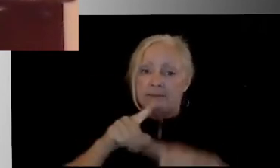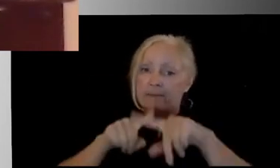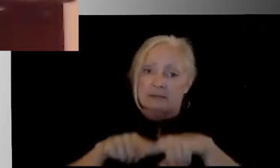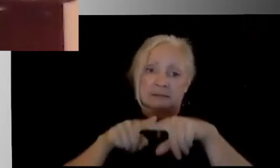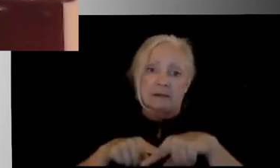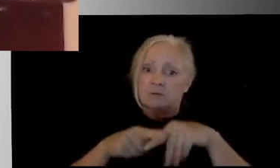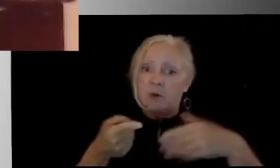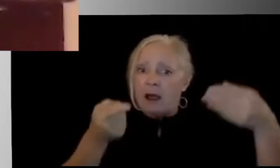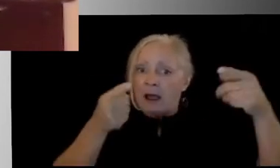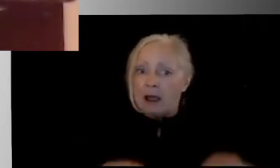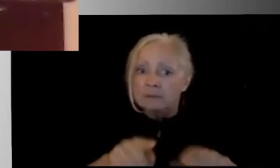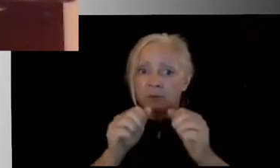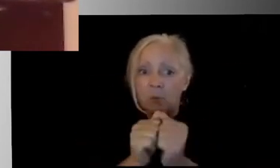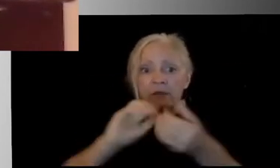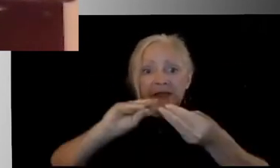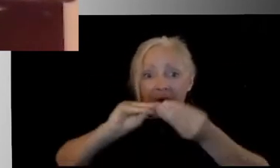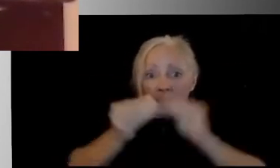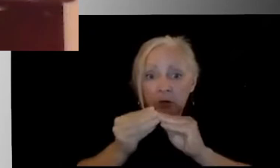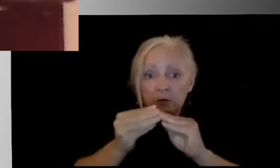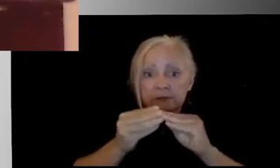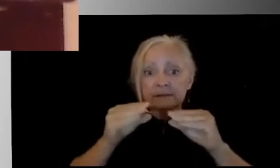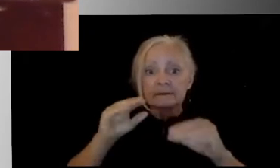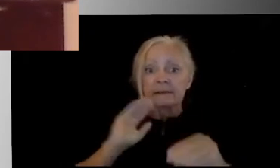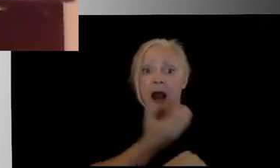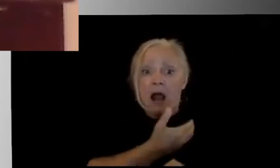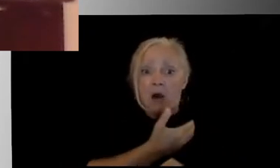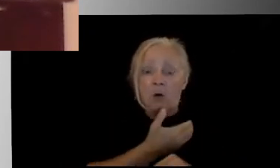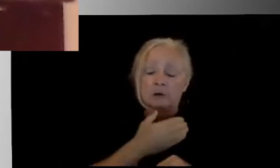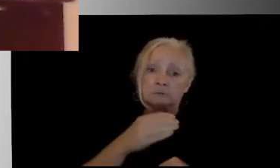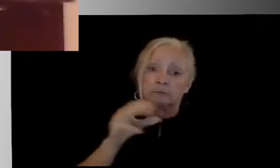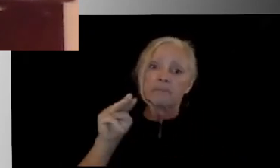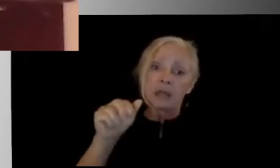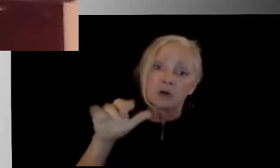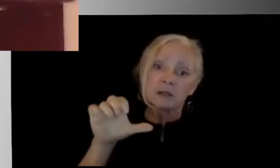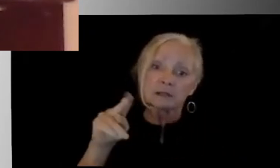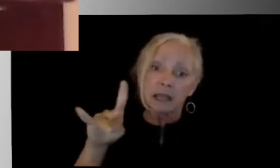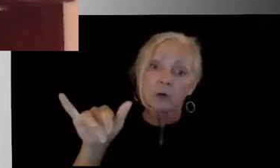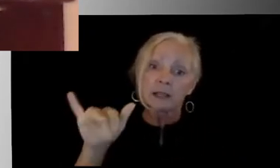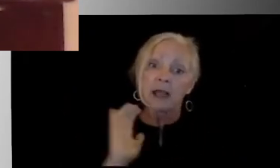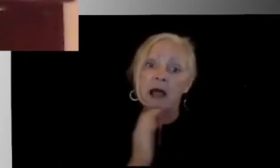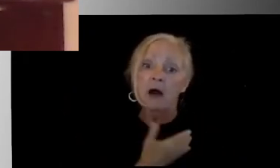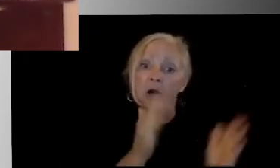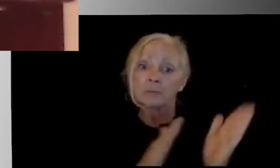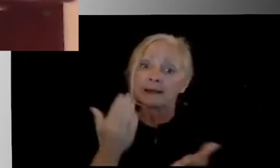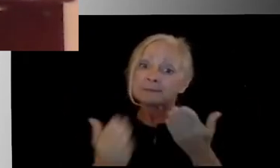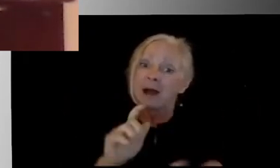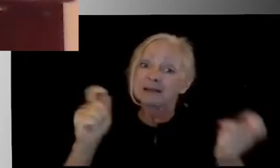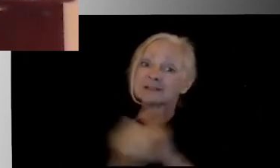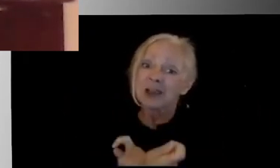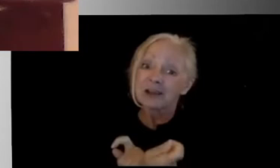what happens with the data in our own county, Marion County, our plans here may change as well. We have